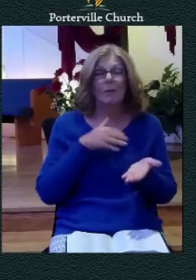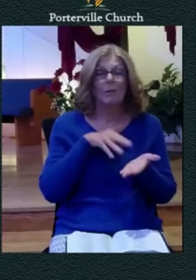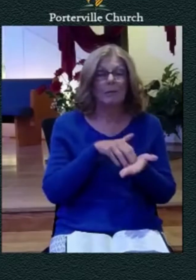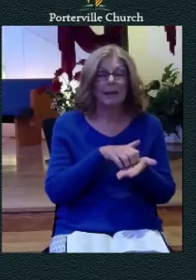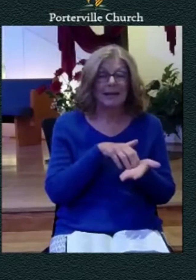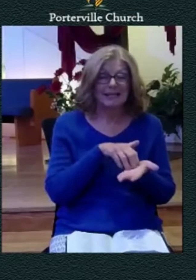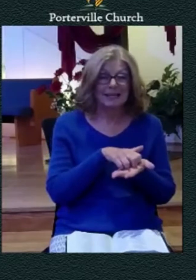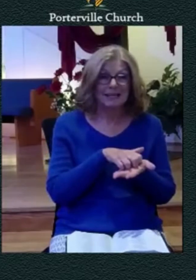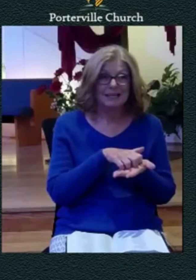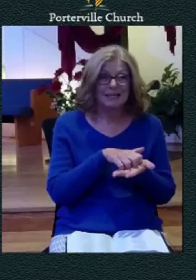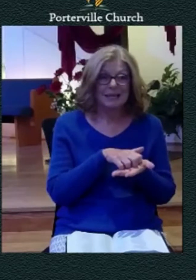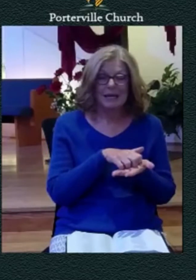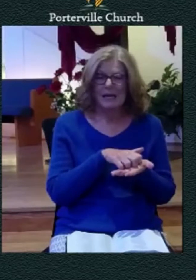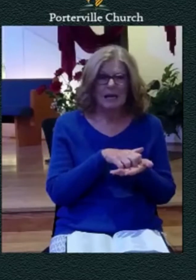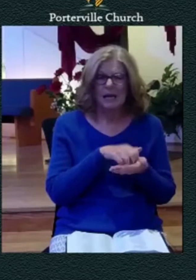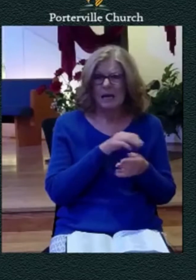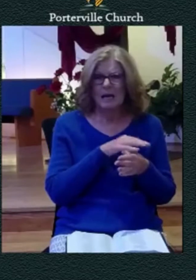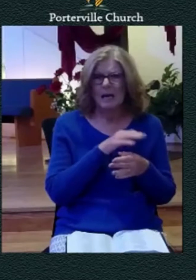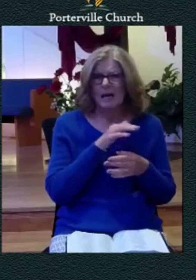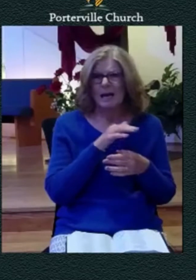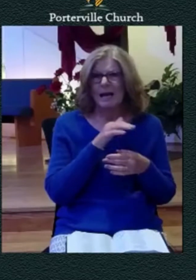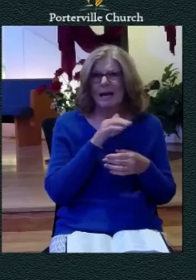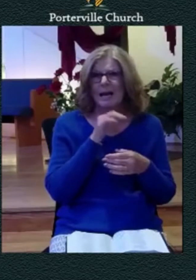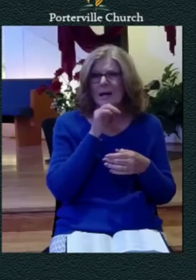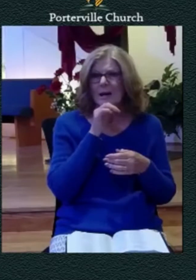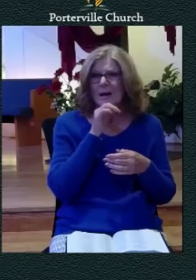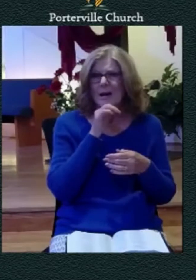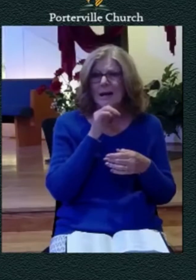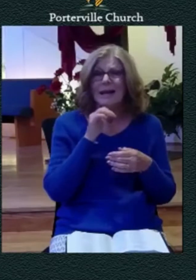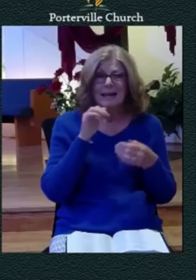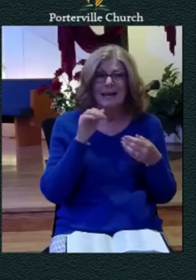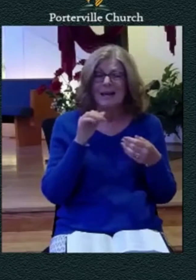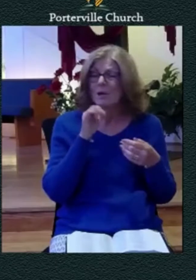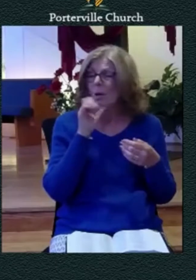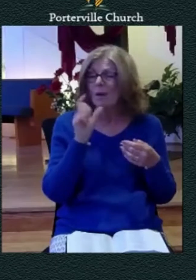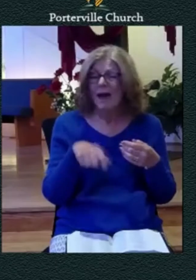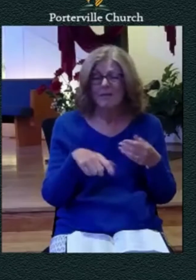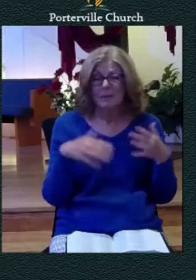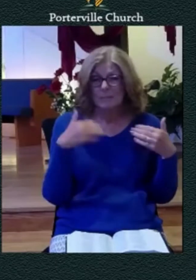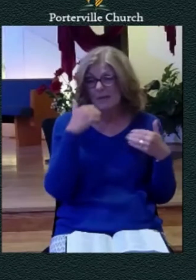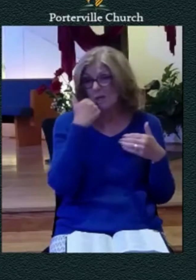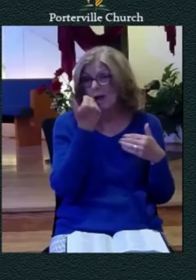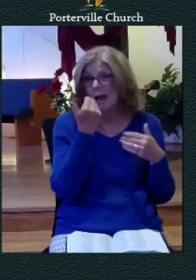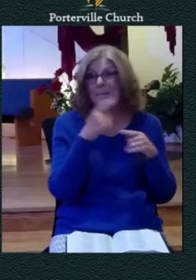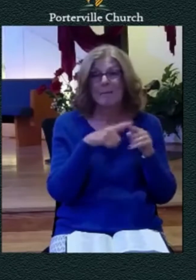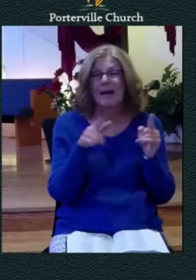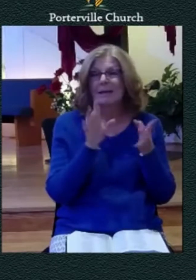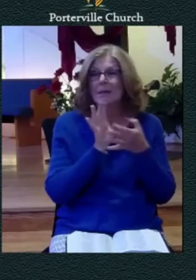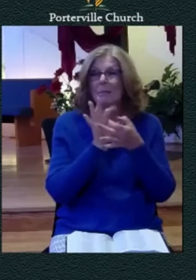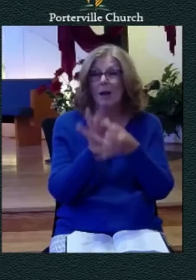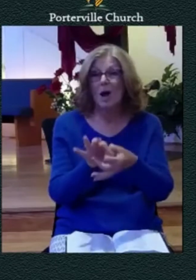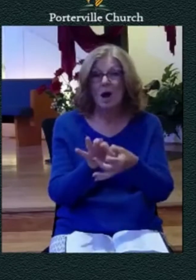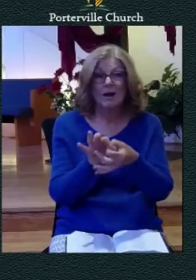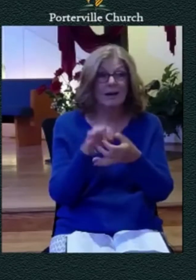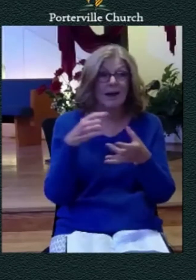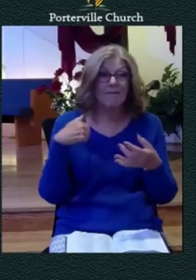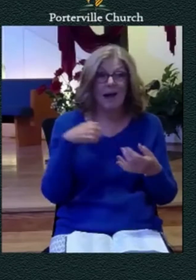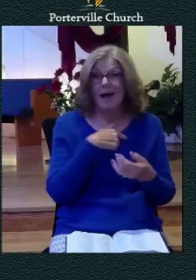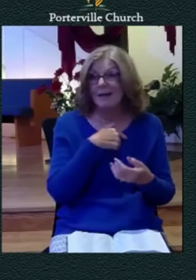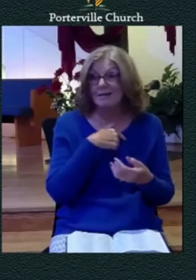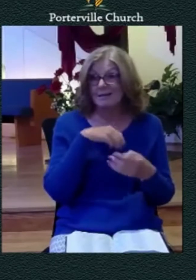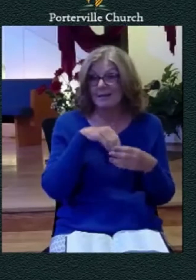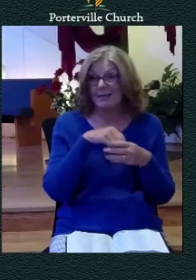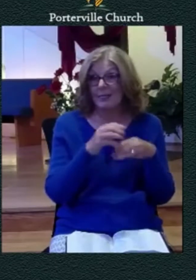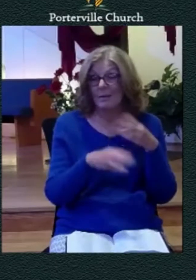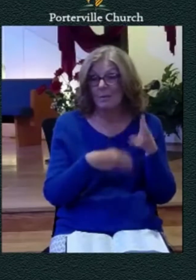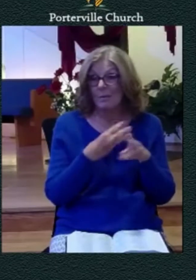ashamed of that weakness as it were it's part and parcel of who we are in this world but to confess the weakness to